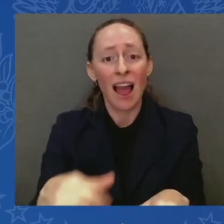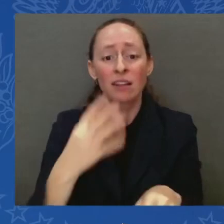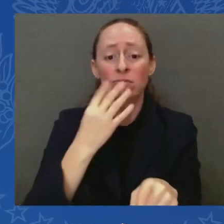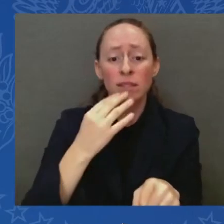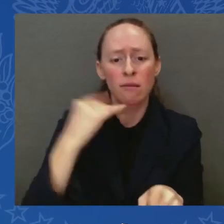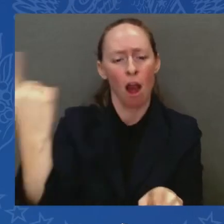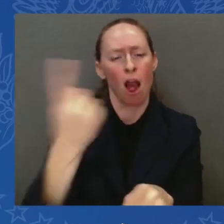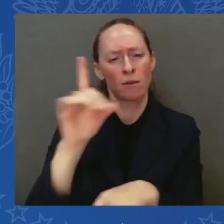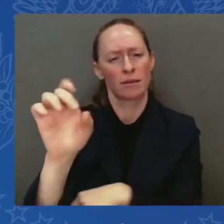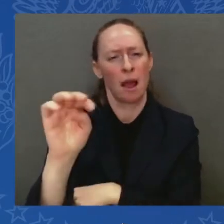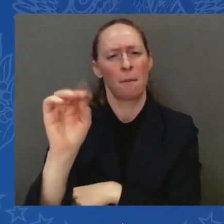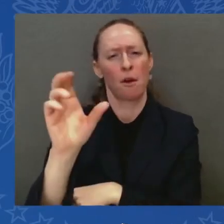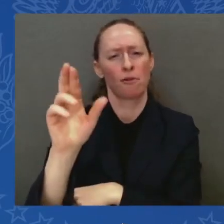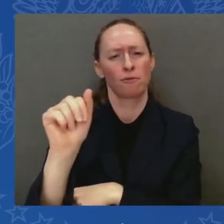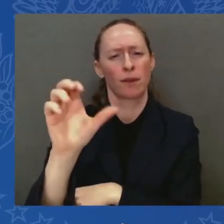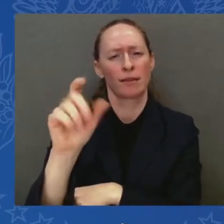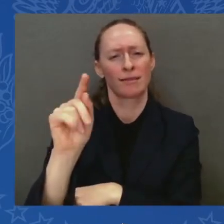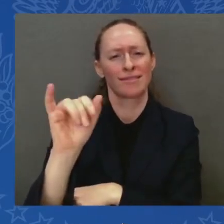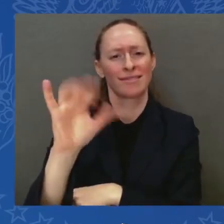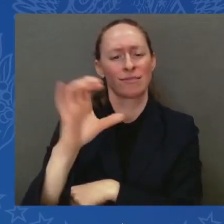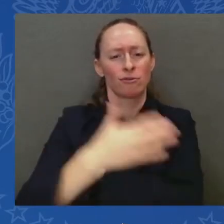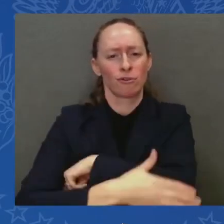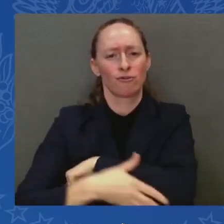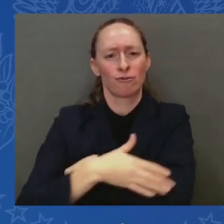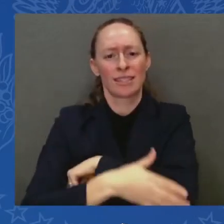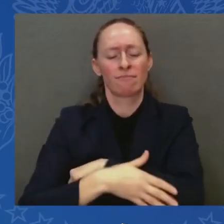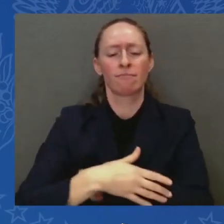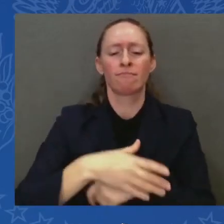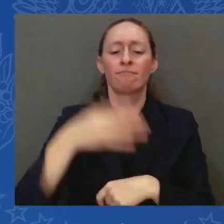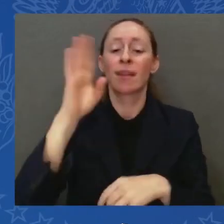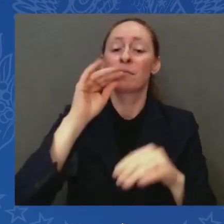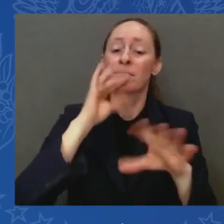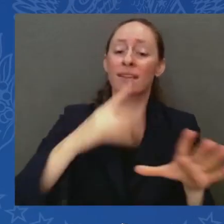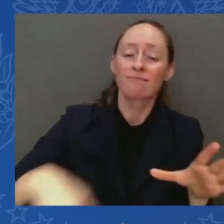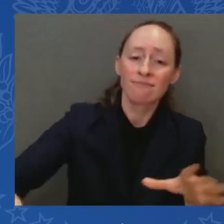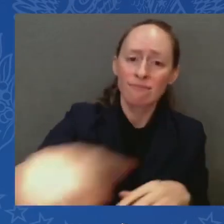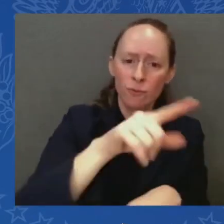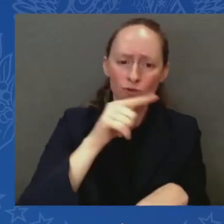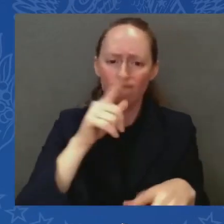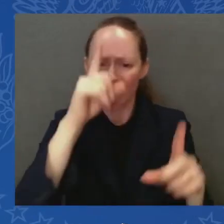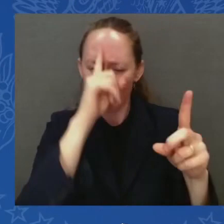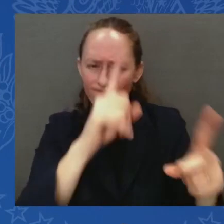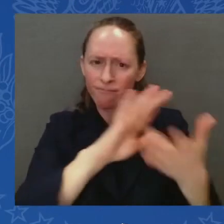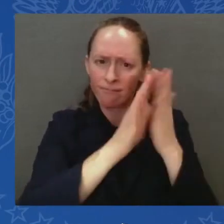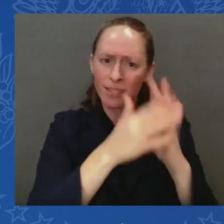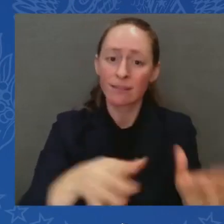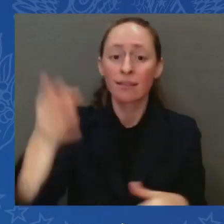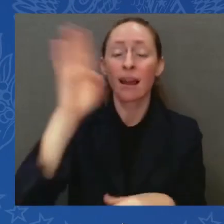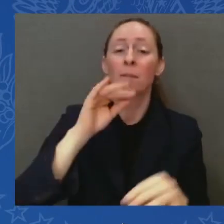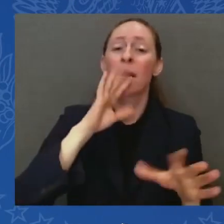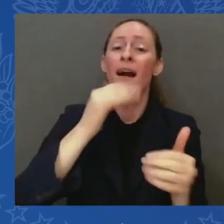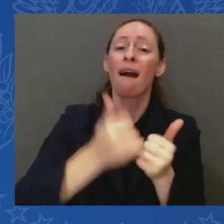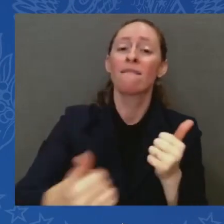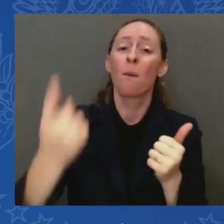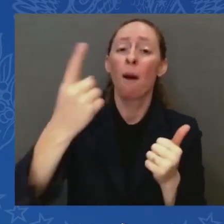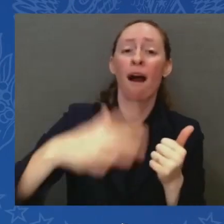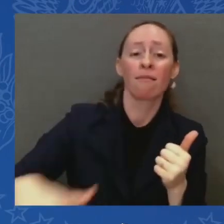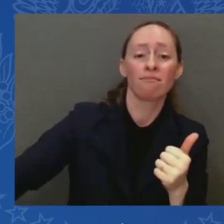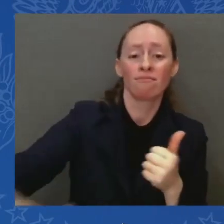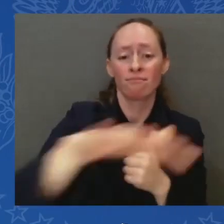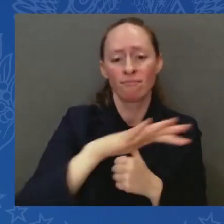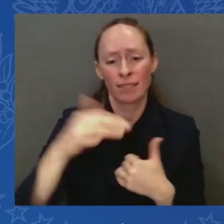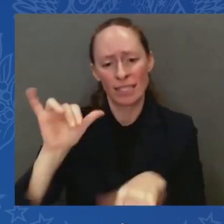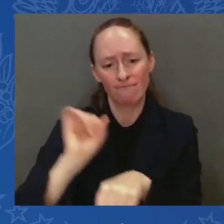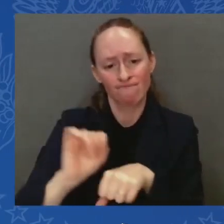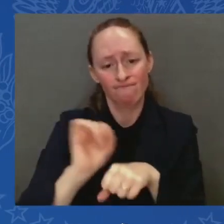save those who are still in harm's way. Thank you very much. Mr. President, what is your headline that would prompt U.S. military